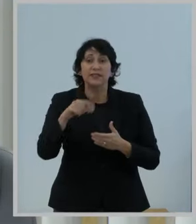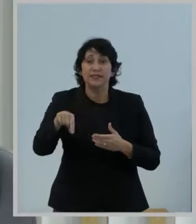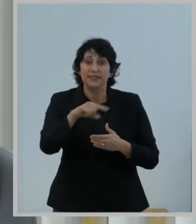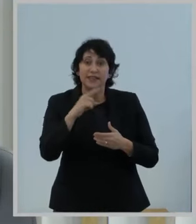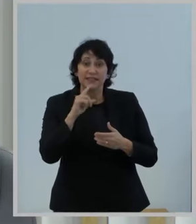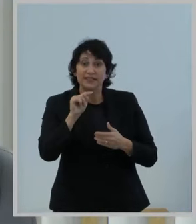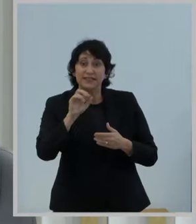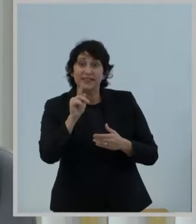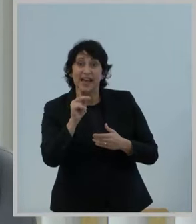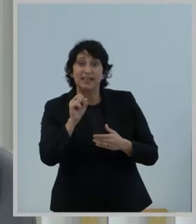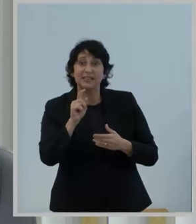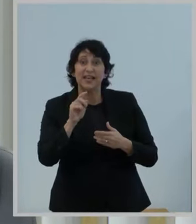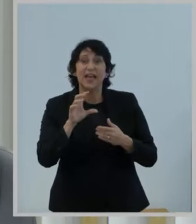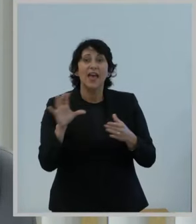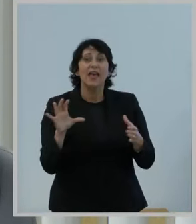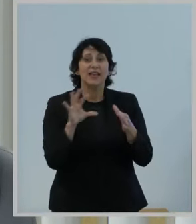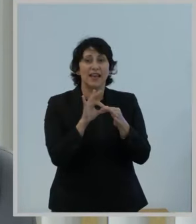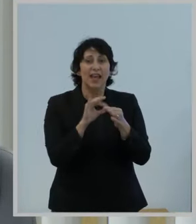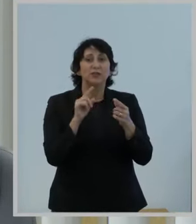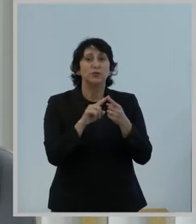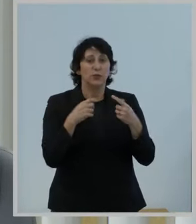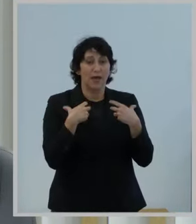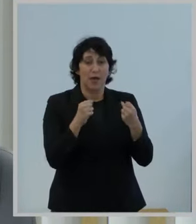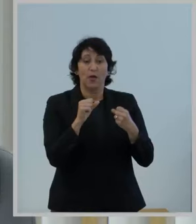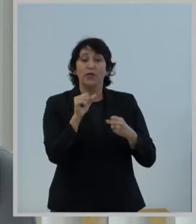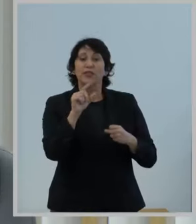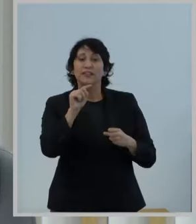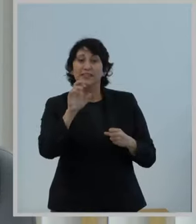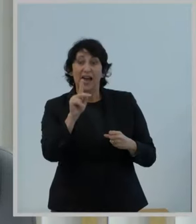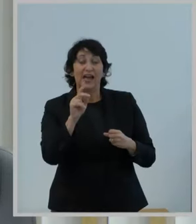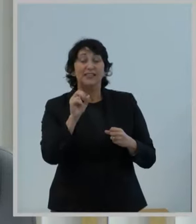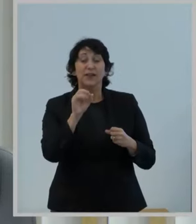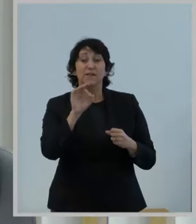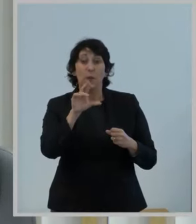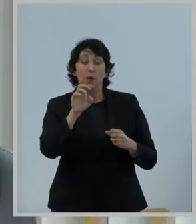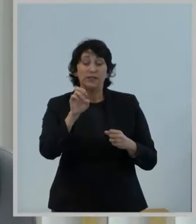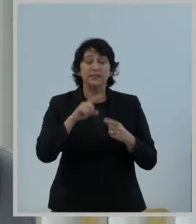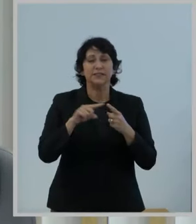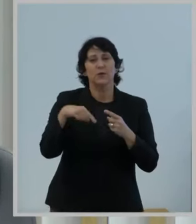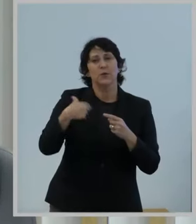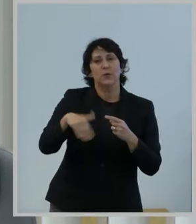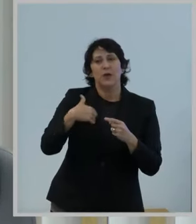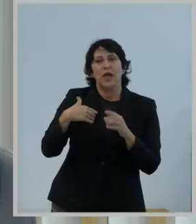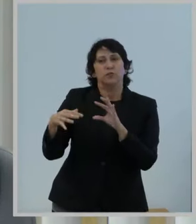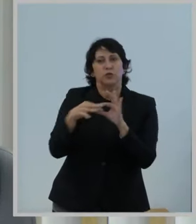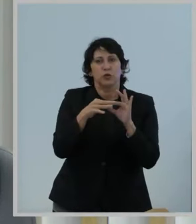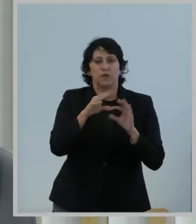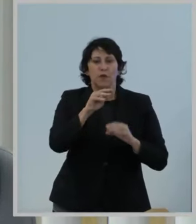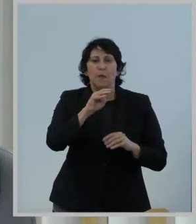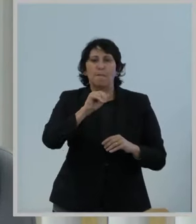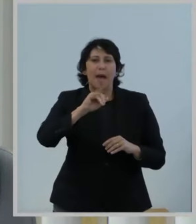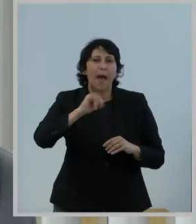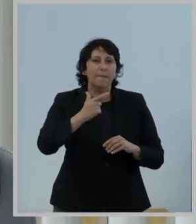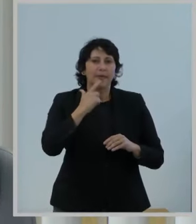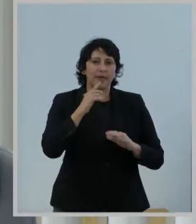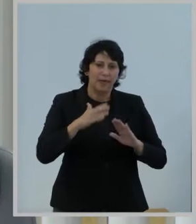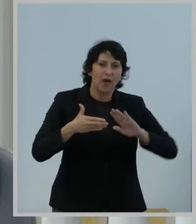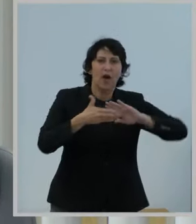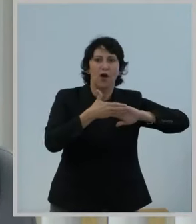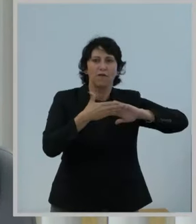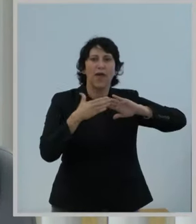for acting quickly to incorporate important information about maternal health into the Mapping Broadband Health in America platform.